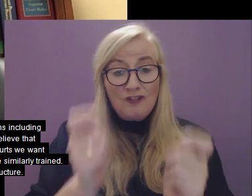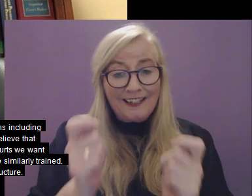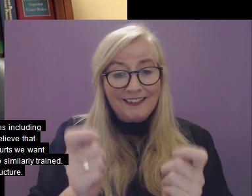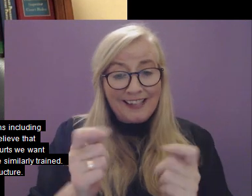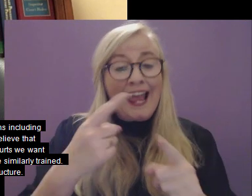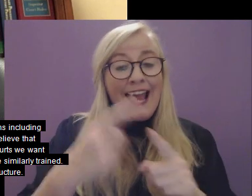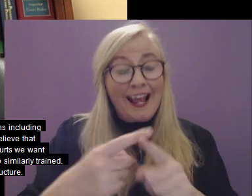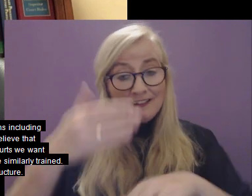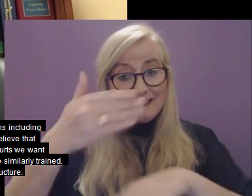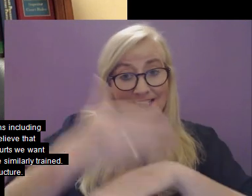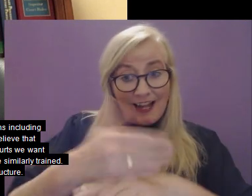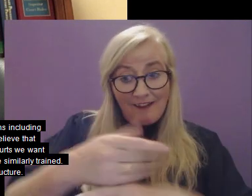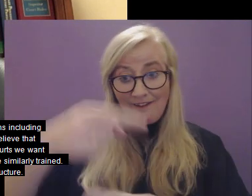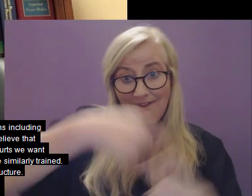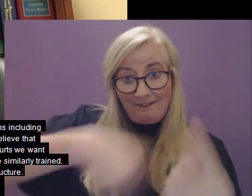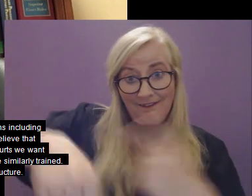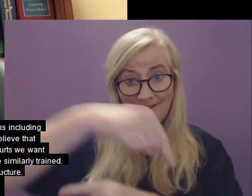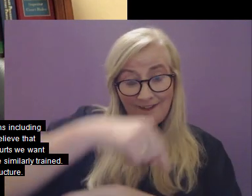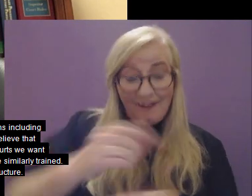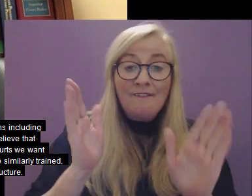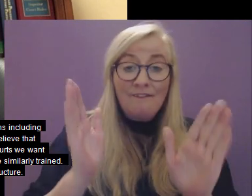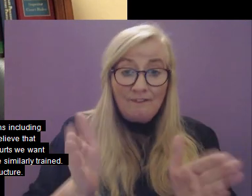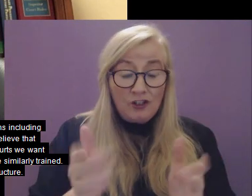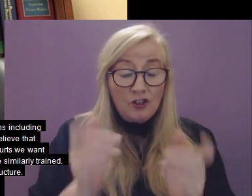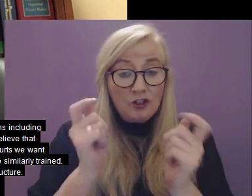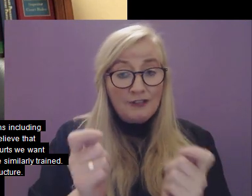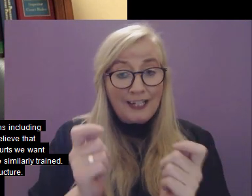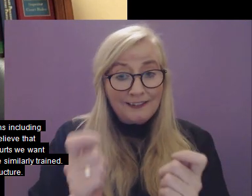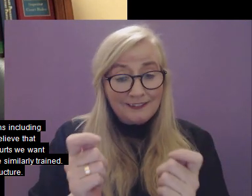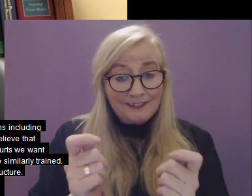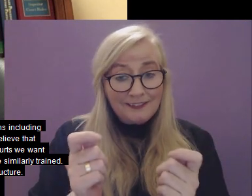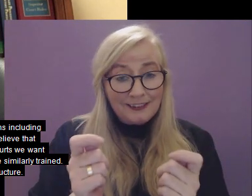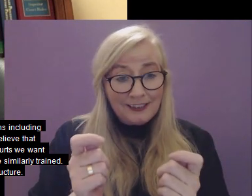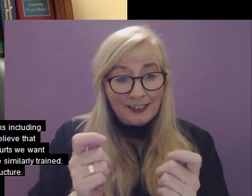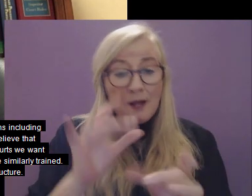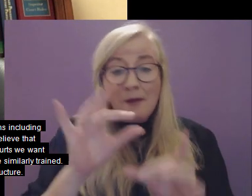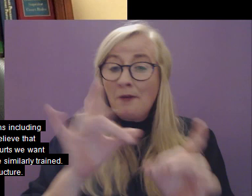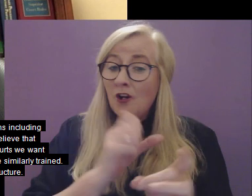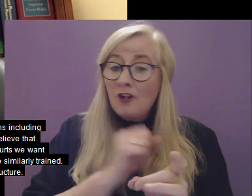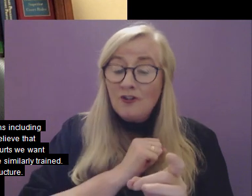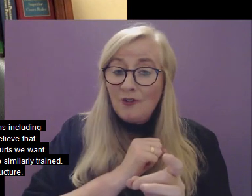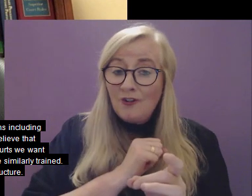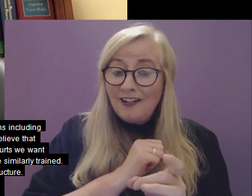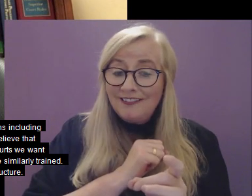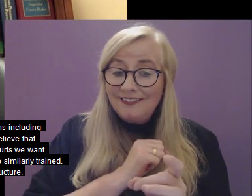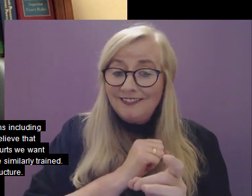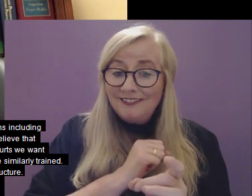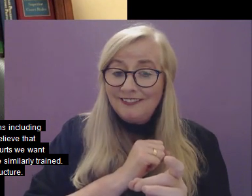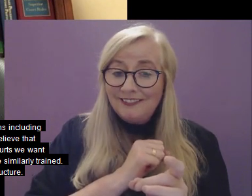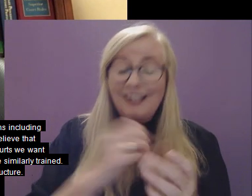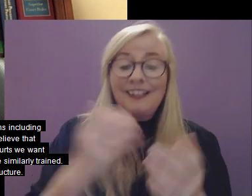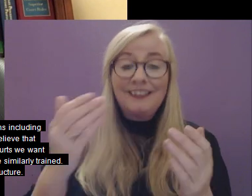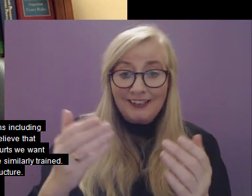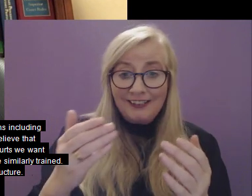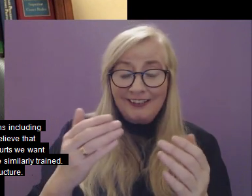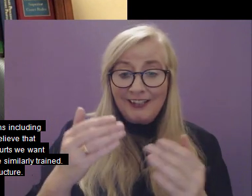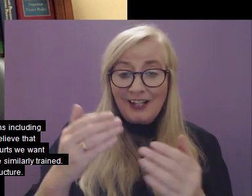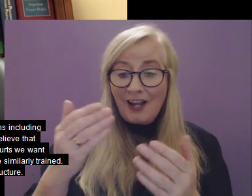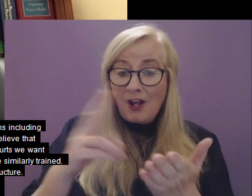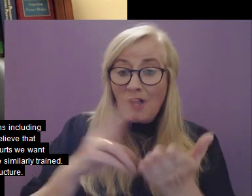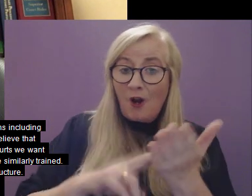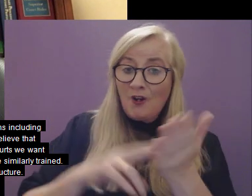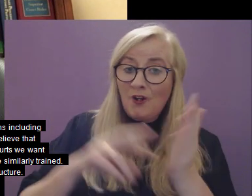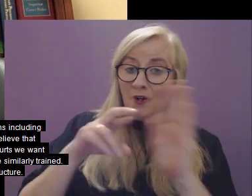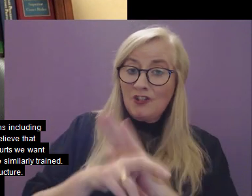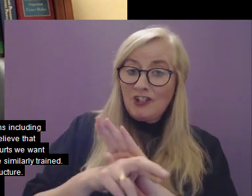in the presence of staff who are similarly trained. And to the extent that this does not reflect the reality of the experience of